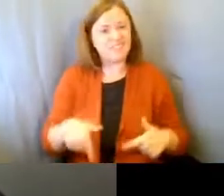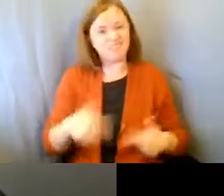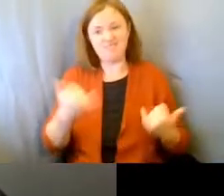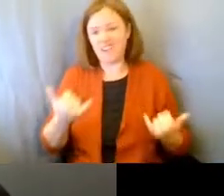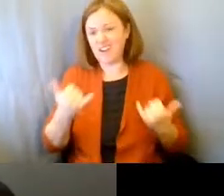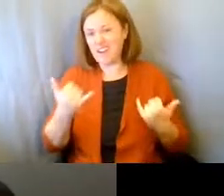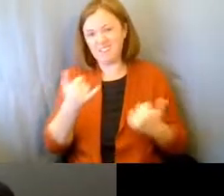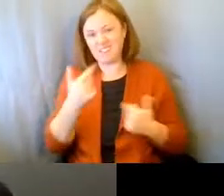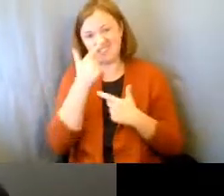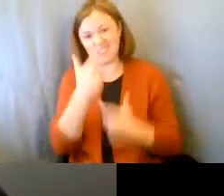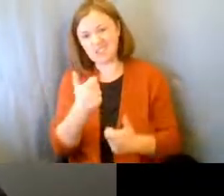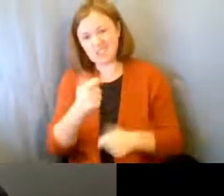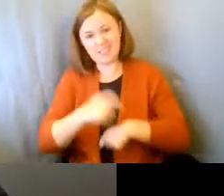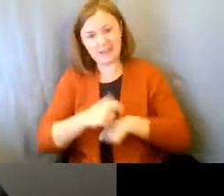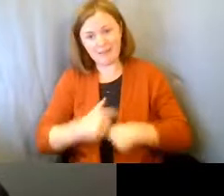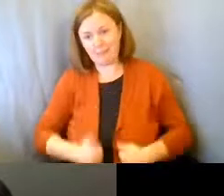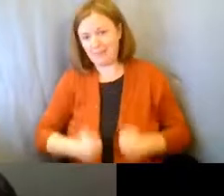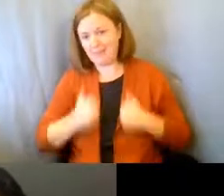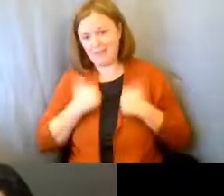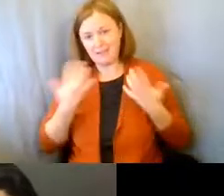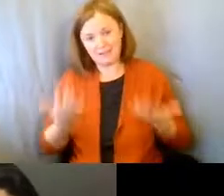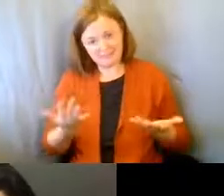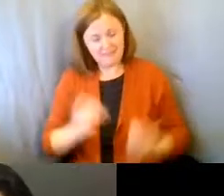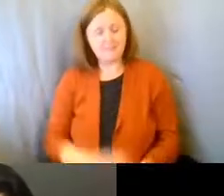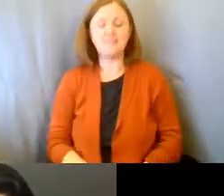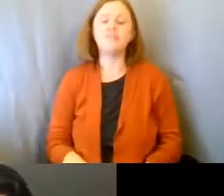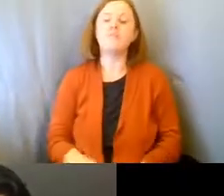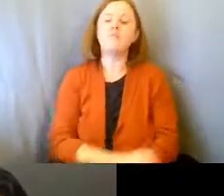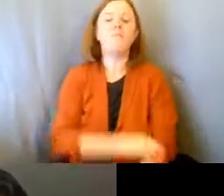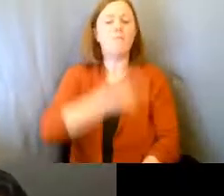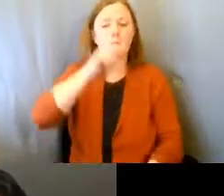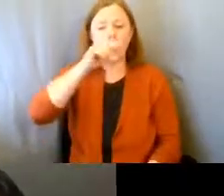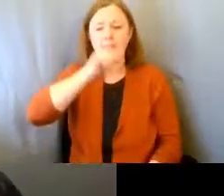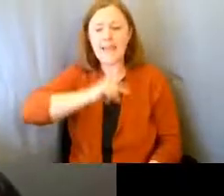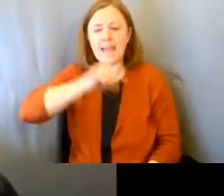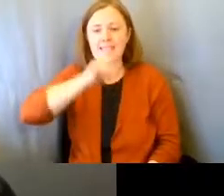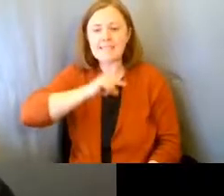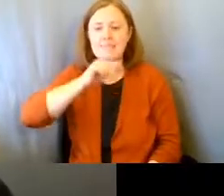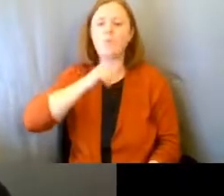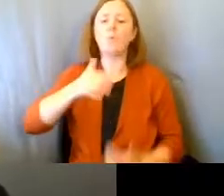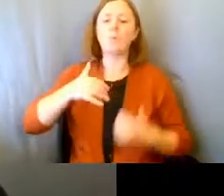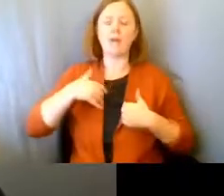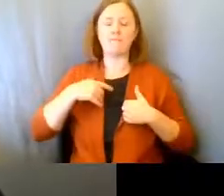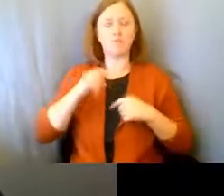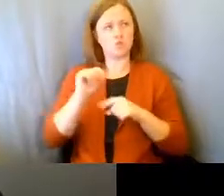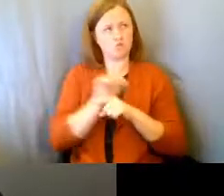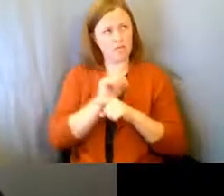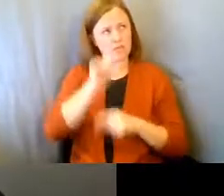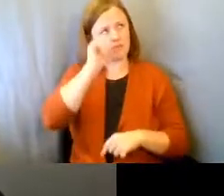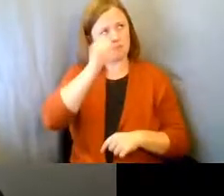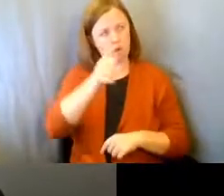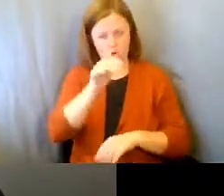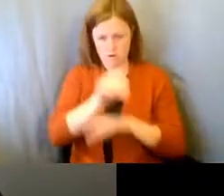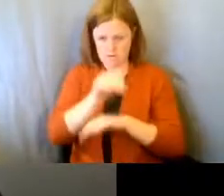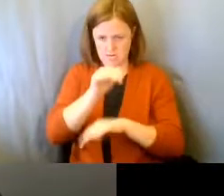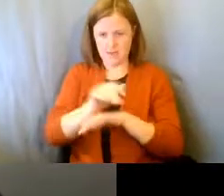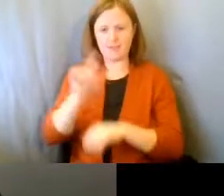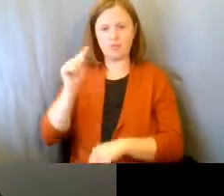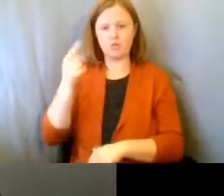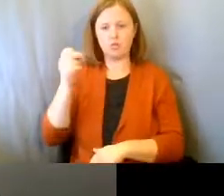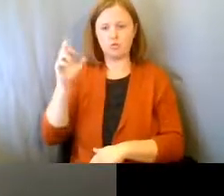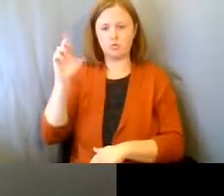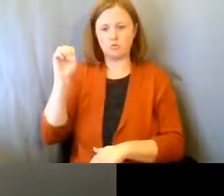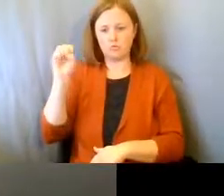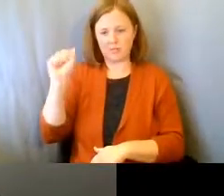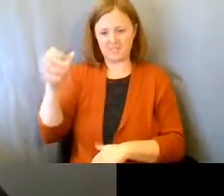time in life, right? I think for Thanksgiving, we've got a training tomorrow night that Teresa's doing